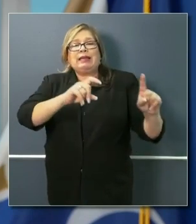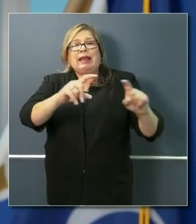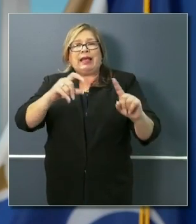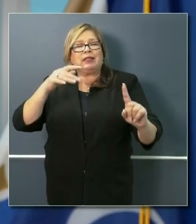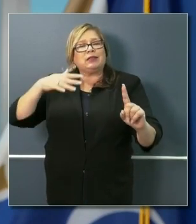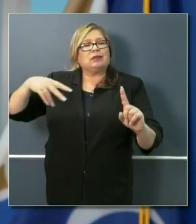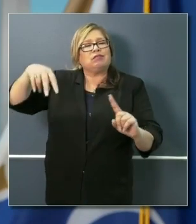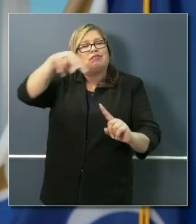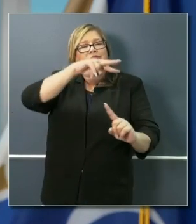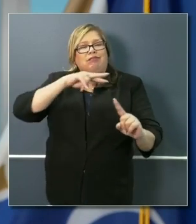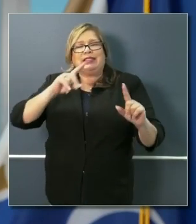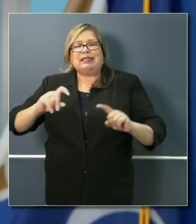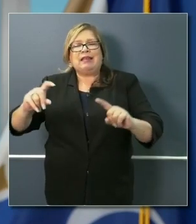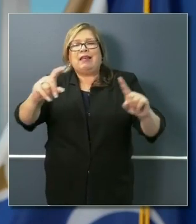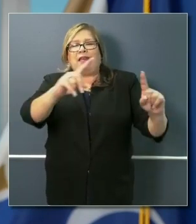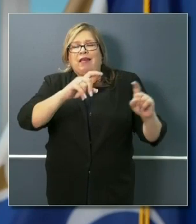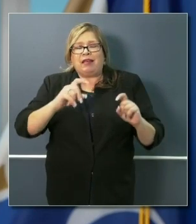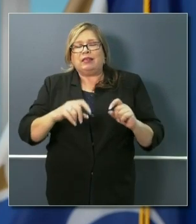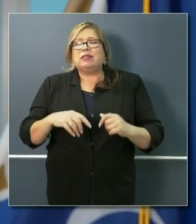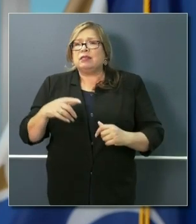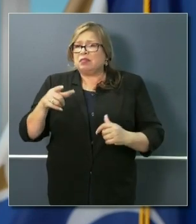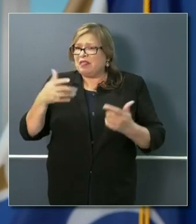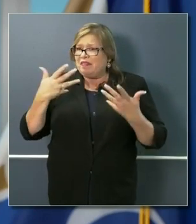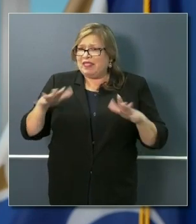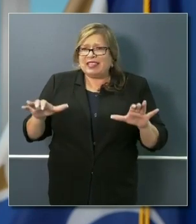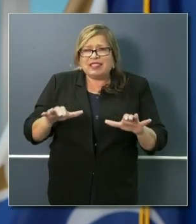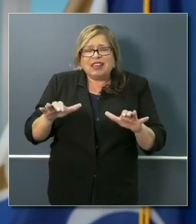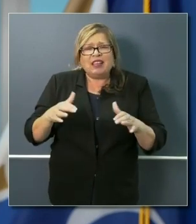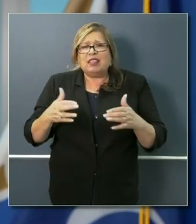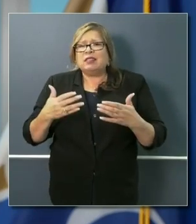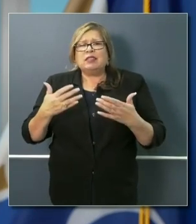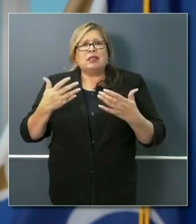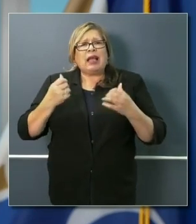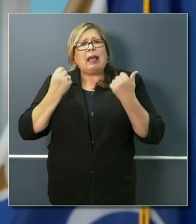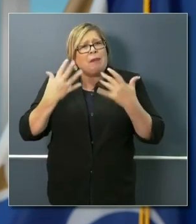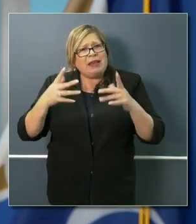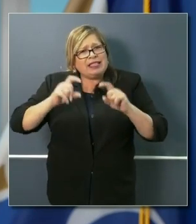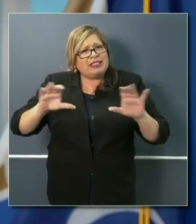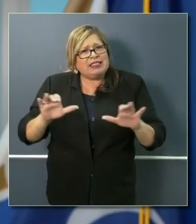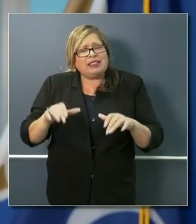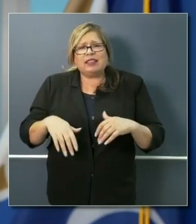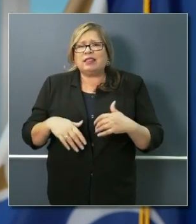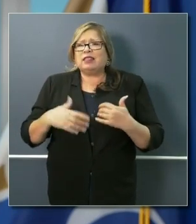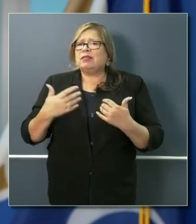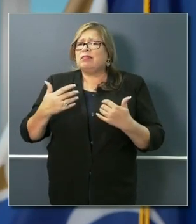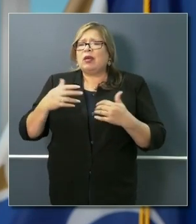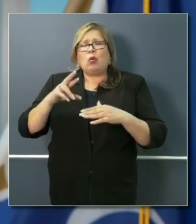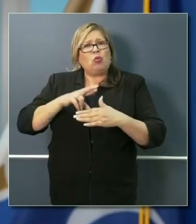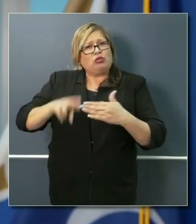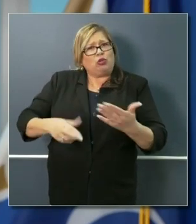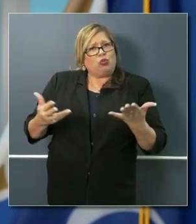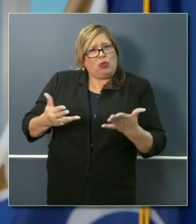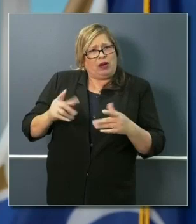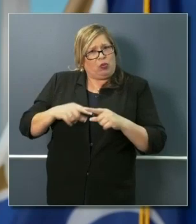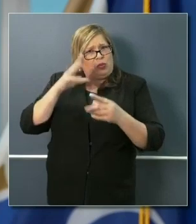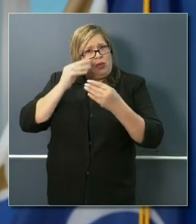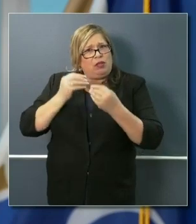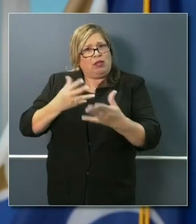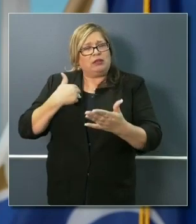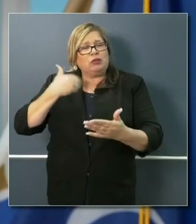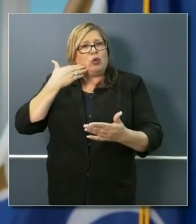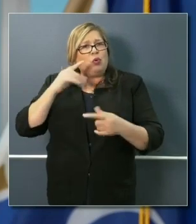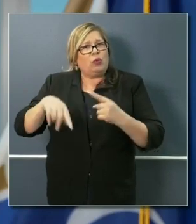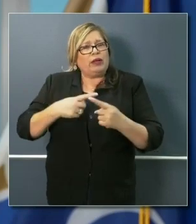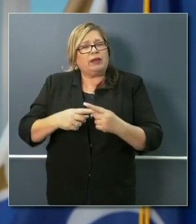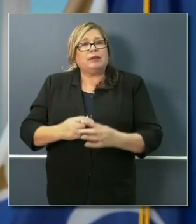How many people have been tested and what are the results? Yeah, so we'll put that out. I told you we've got this new workforce. I talked at length about the